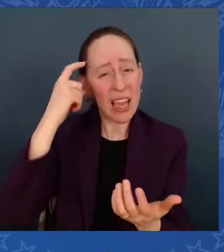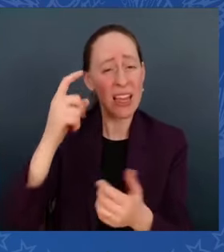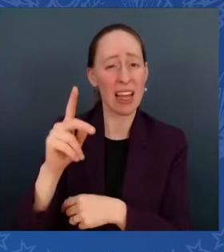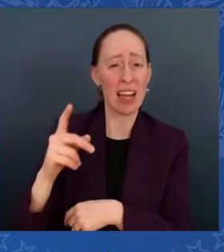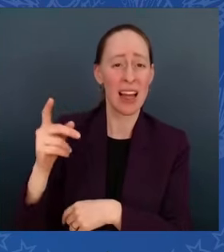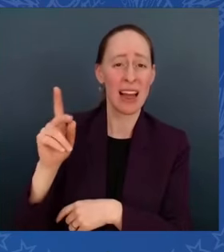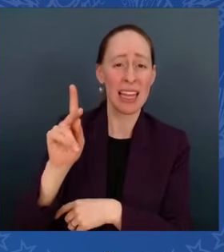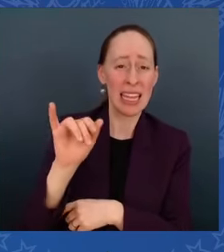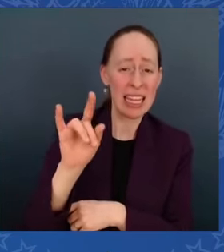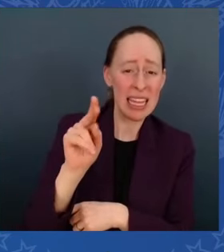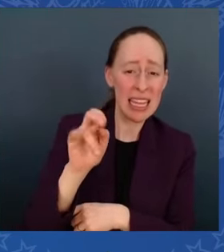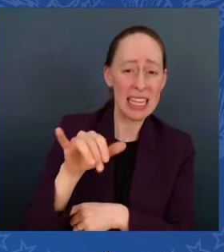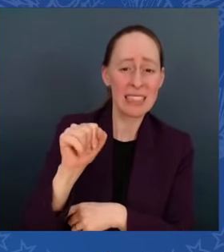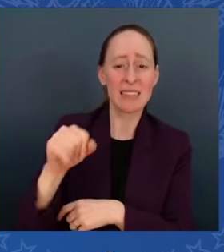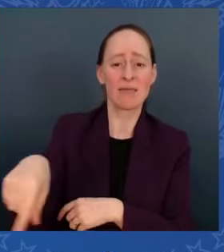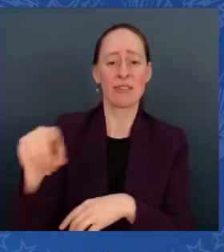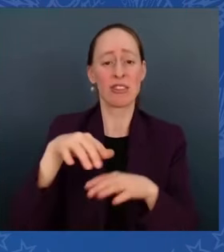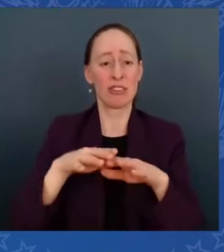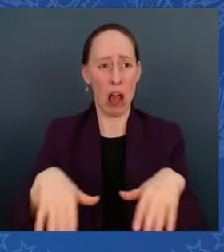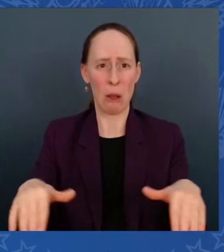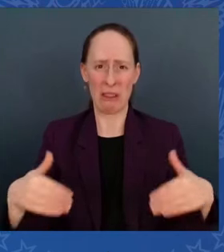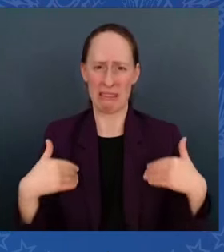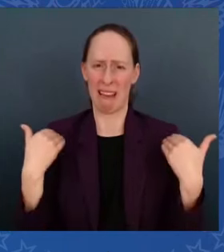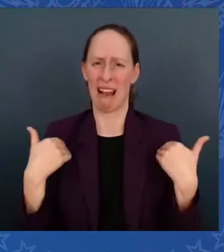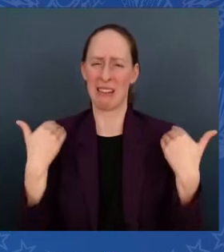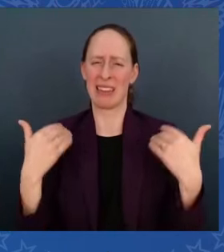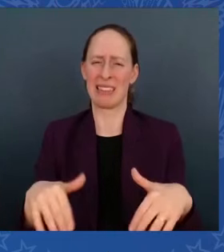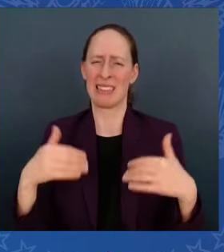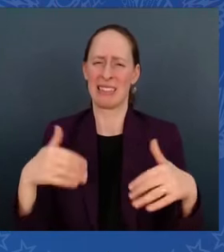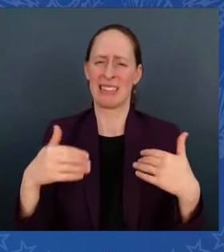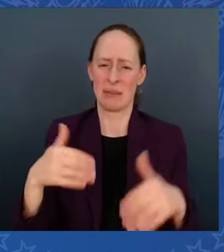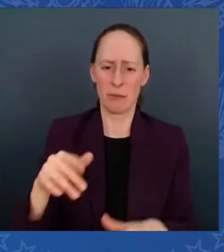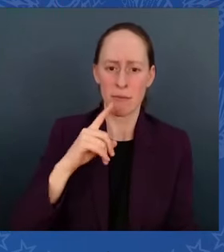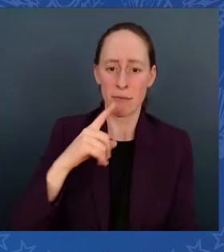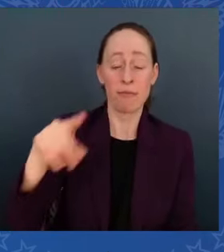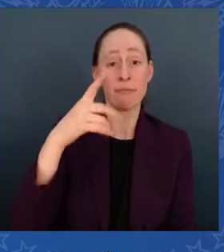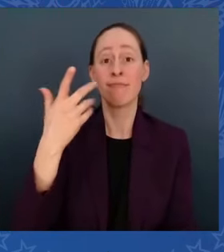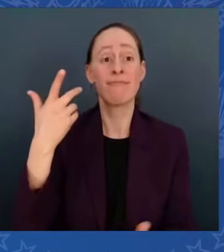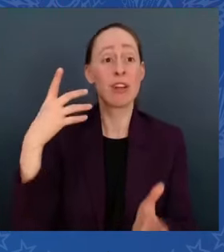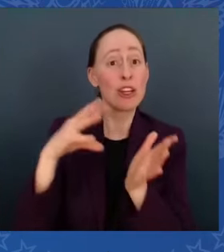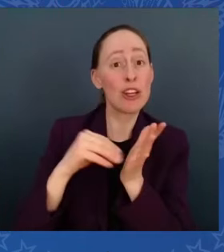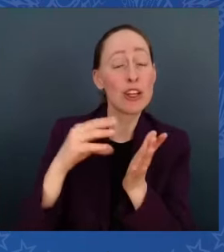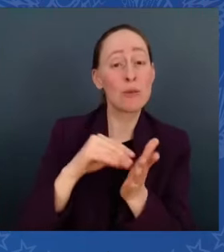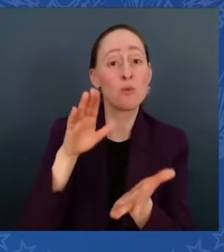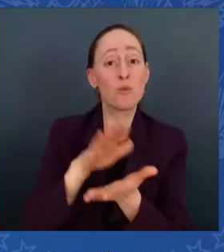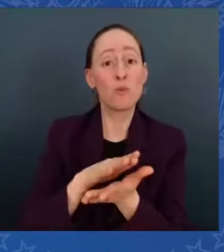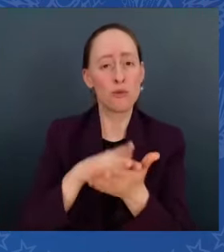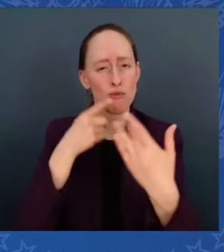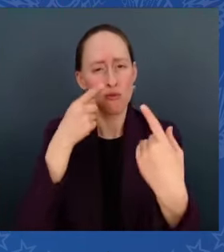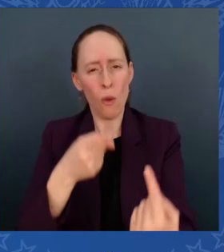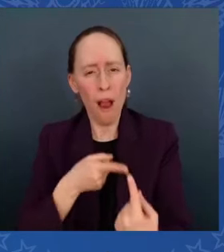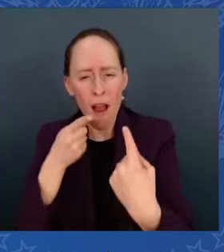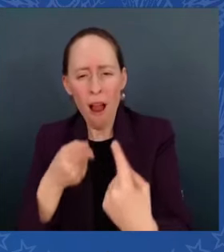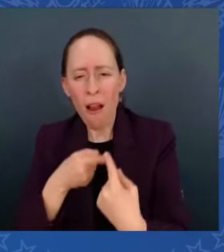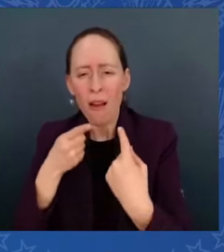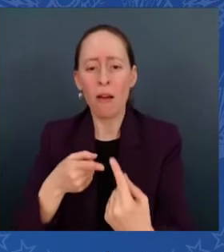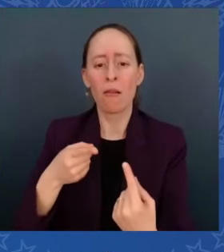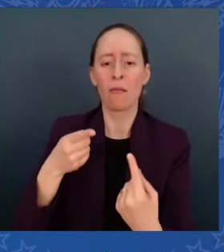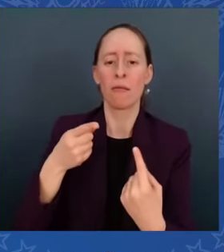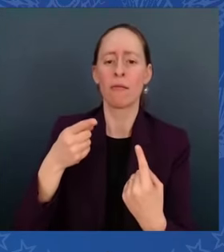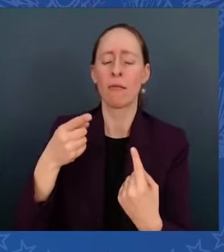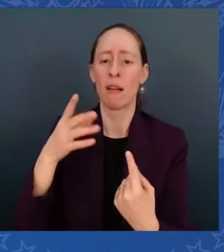slow learning, and cause lasting brain damage. But we know we can stop it. We know how to do it.